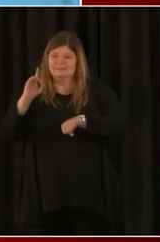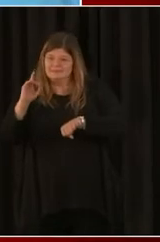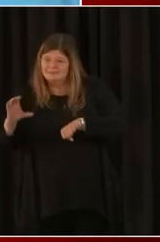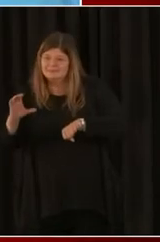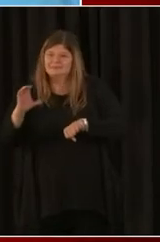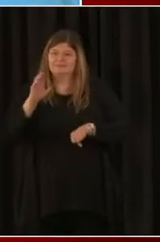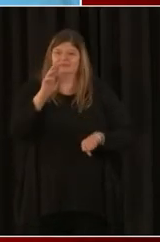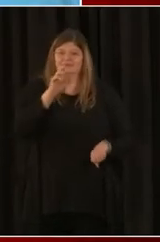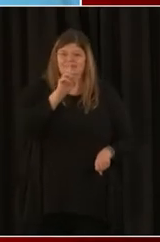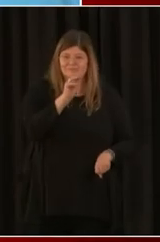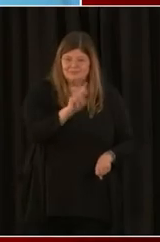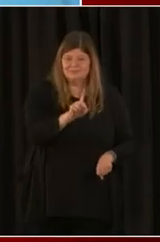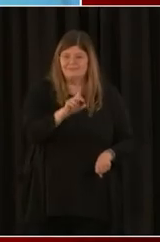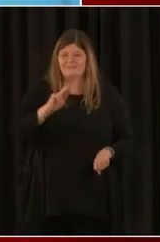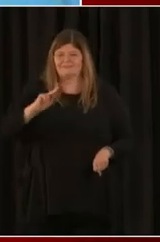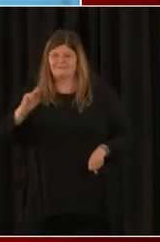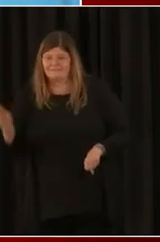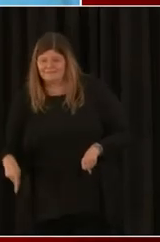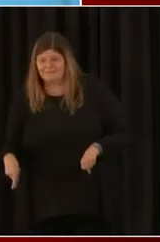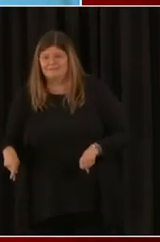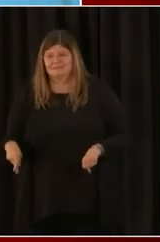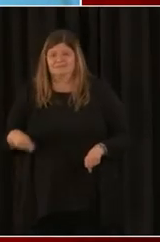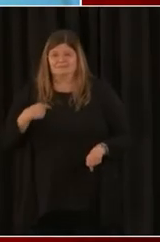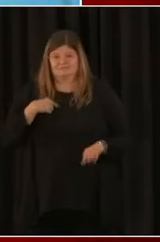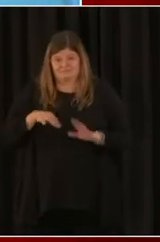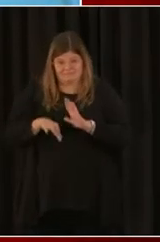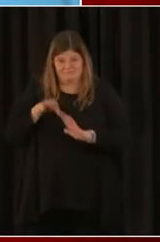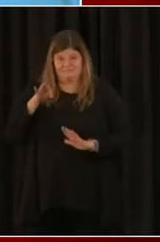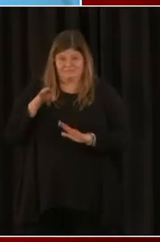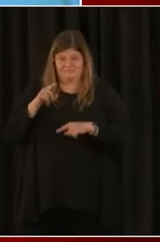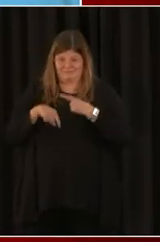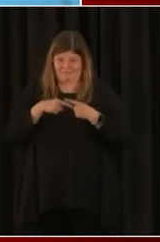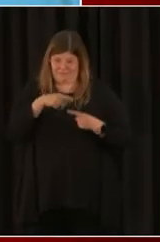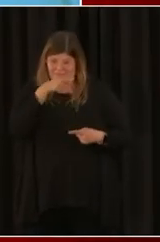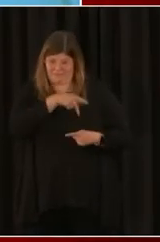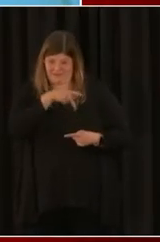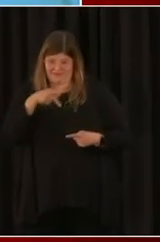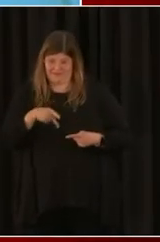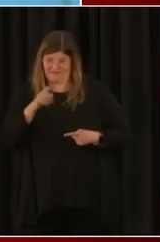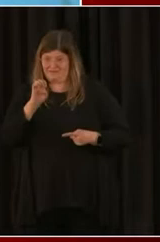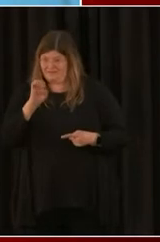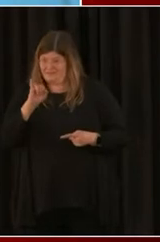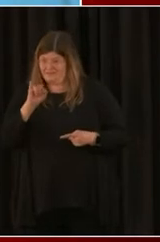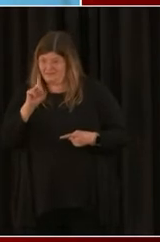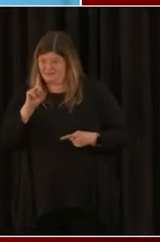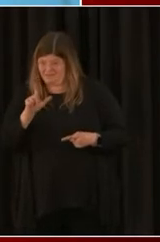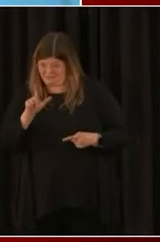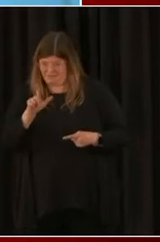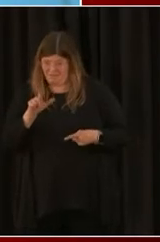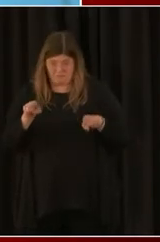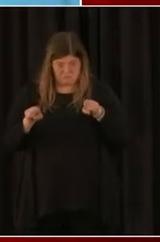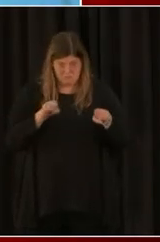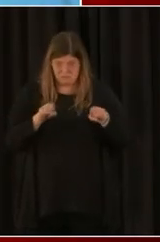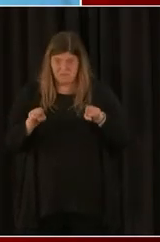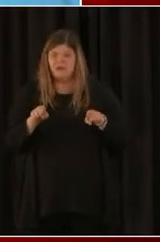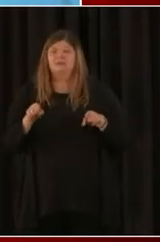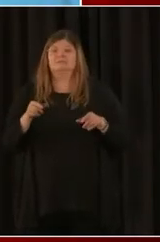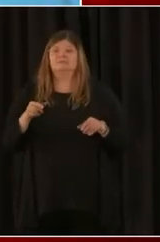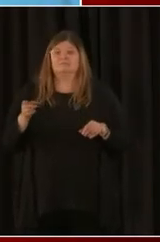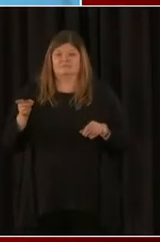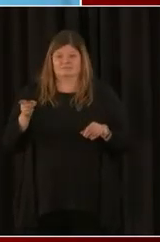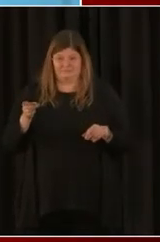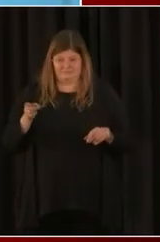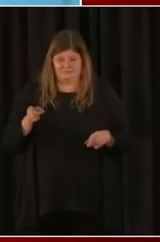actually found out, obviously, about the PPP and IDLE along with everyone else. And once I found out about it